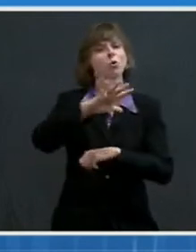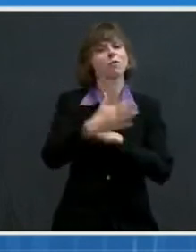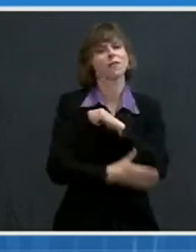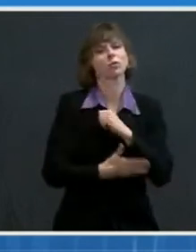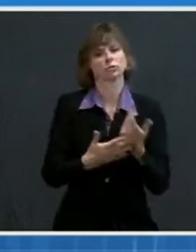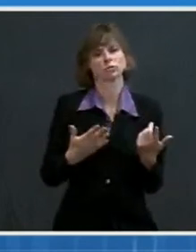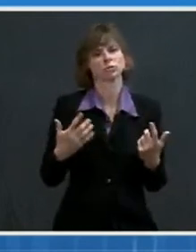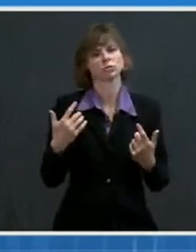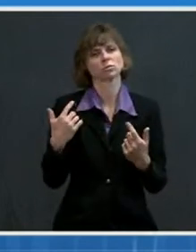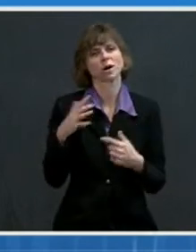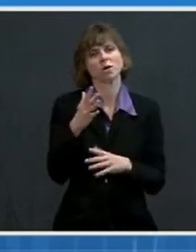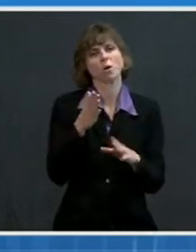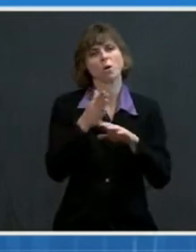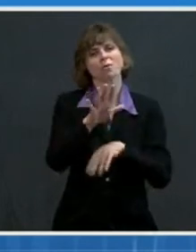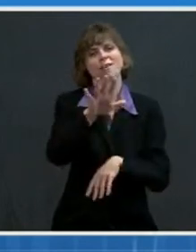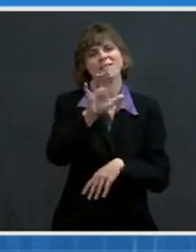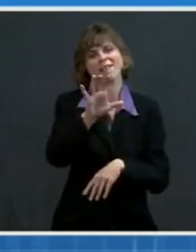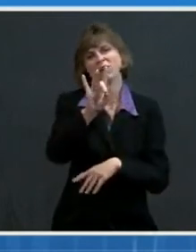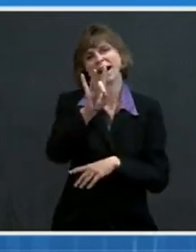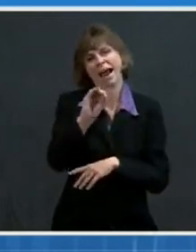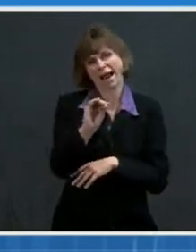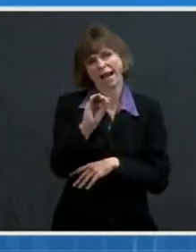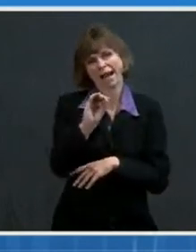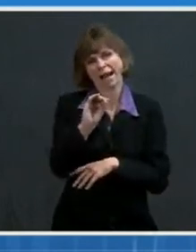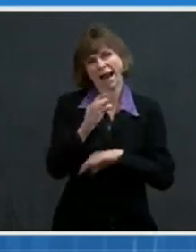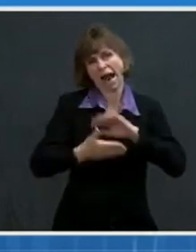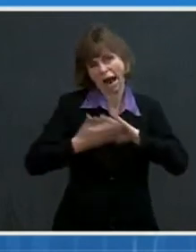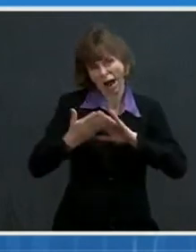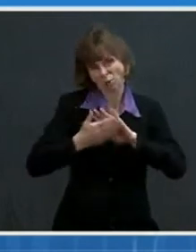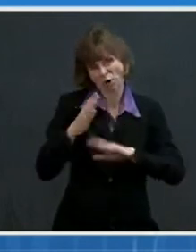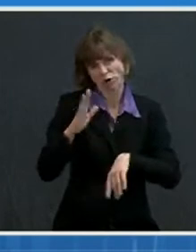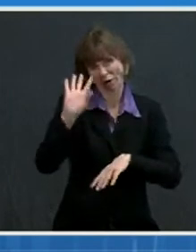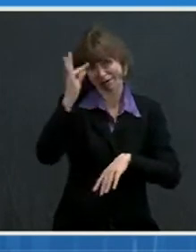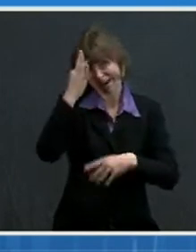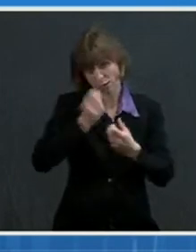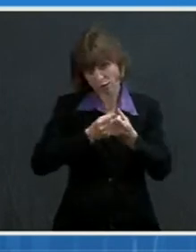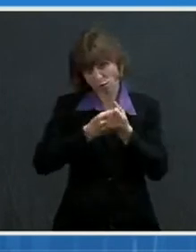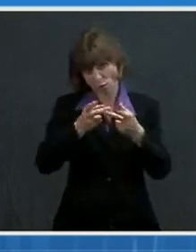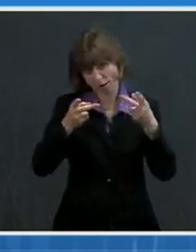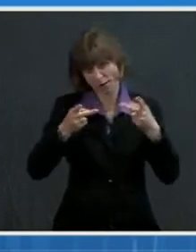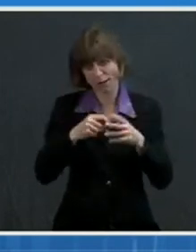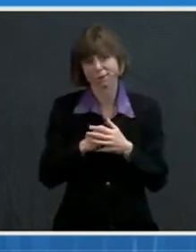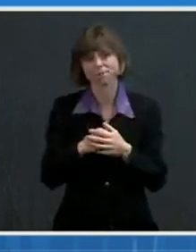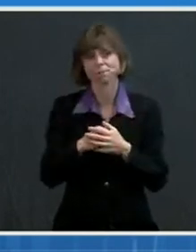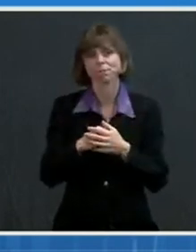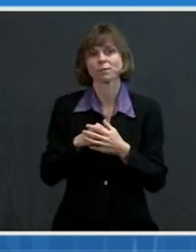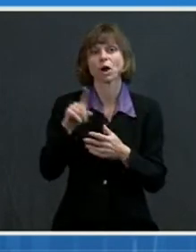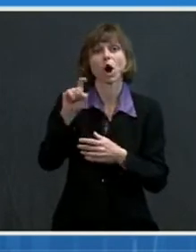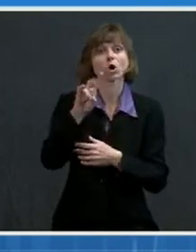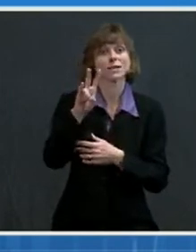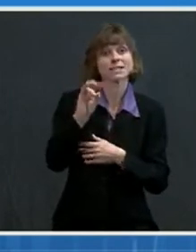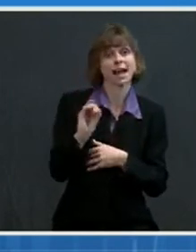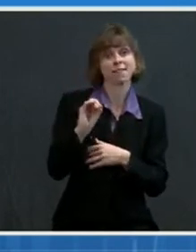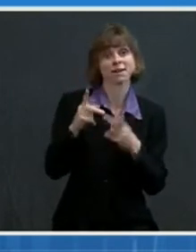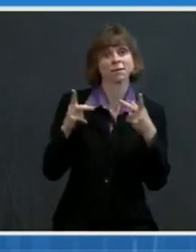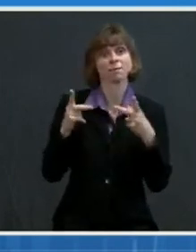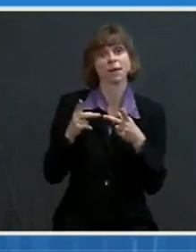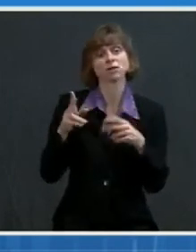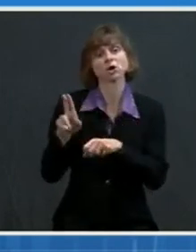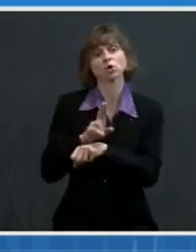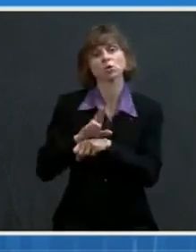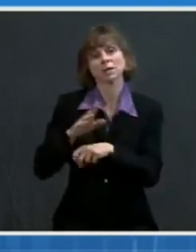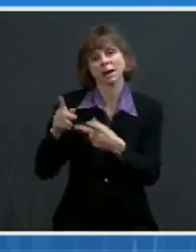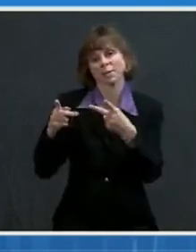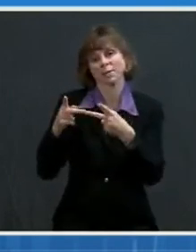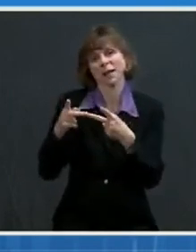over 580 operational federally supported sites, and over 170 sites are actively receiving on-site support by